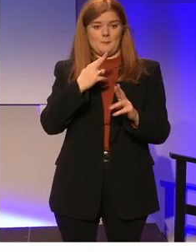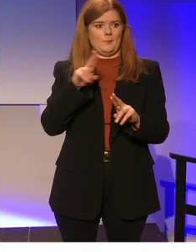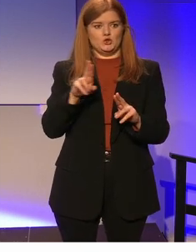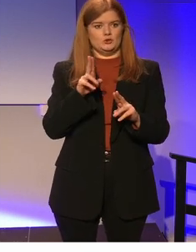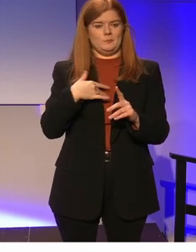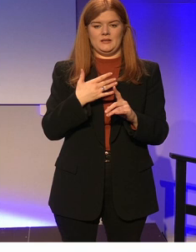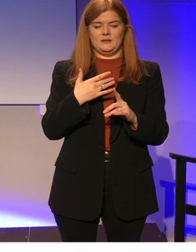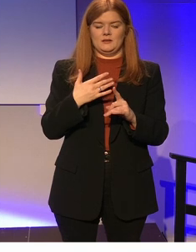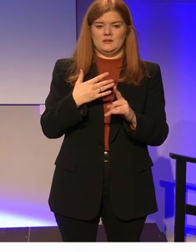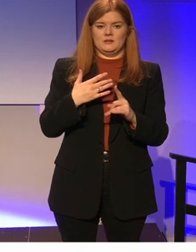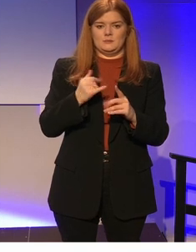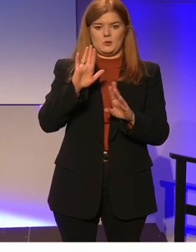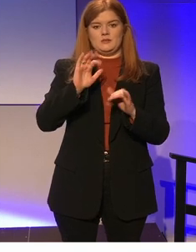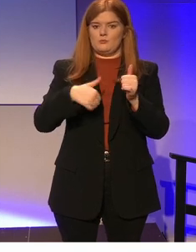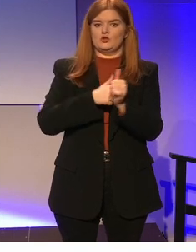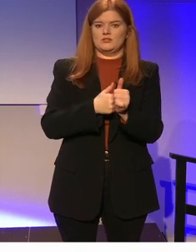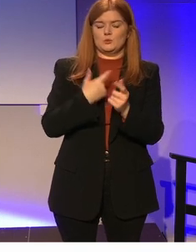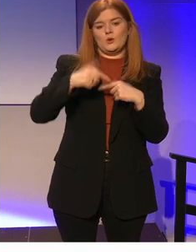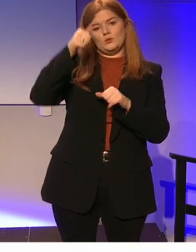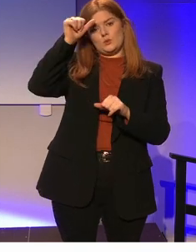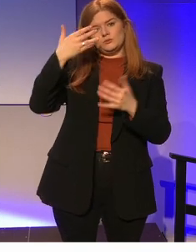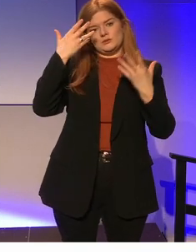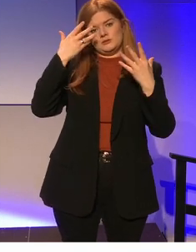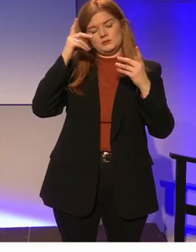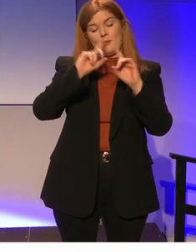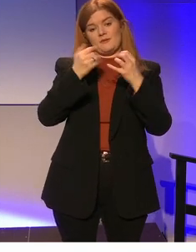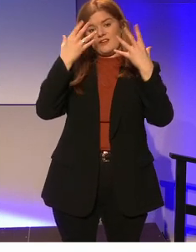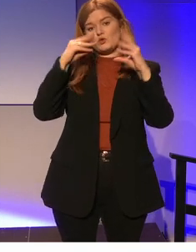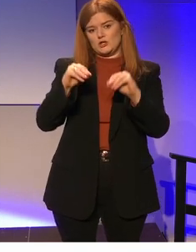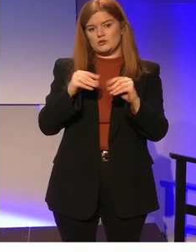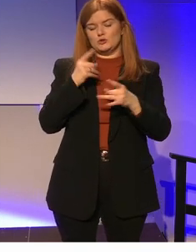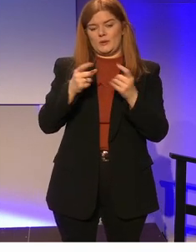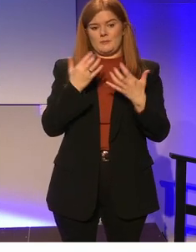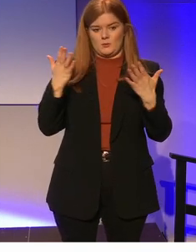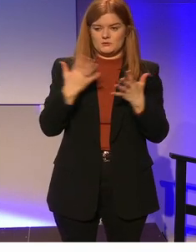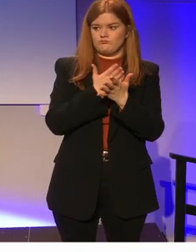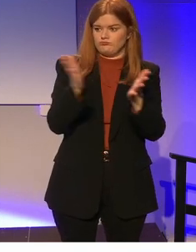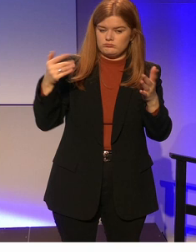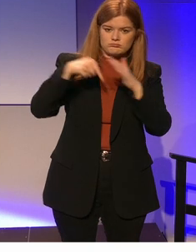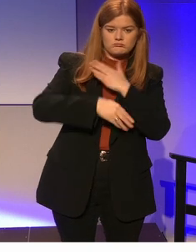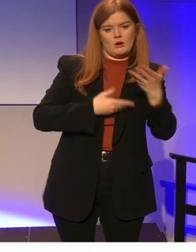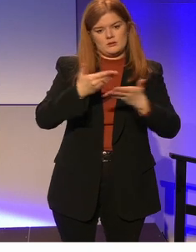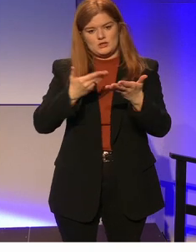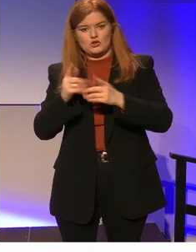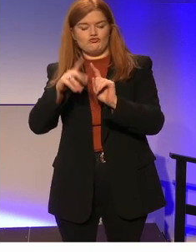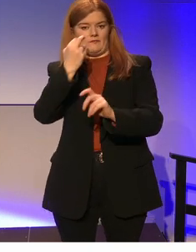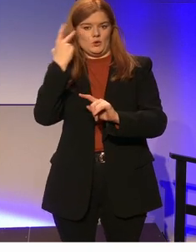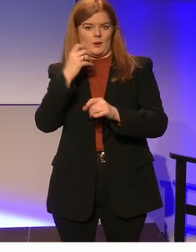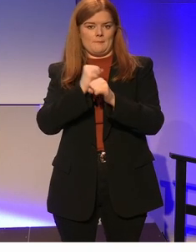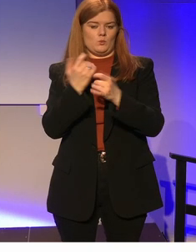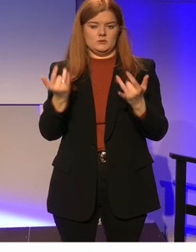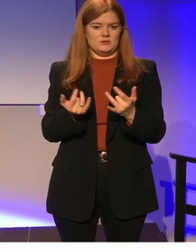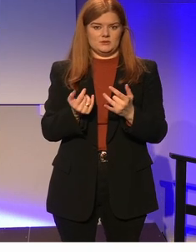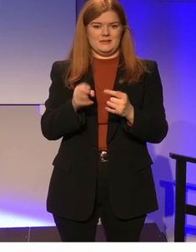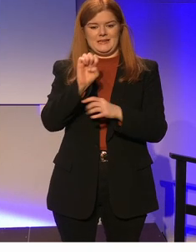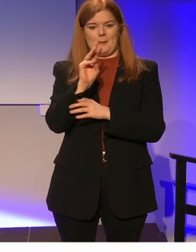unwieldy. And as we know, the Department of Education currently are engaging in a widespread consultation and review in relation to